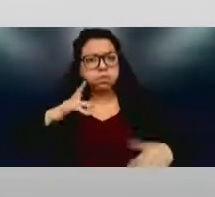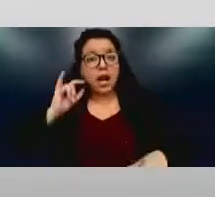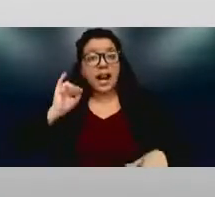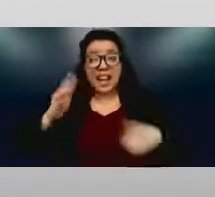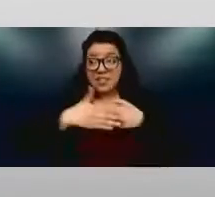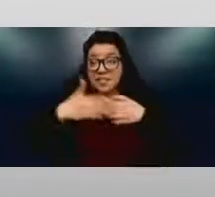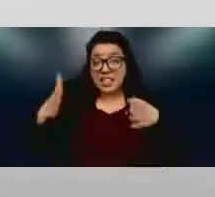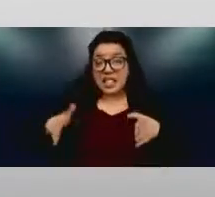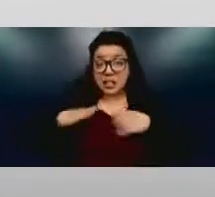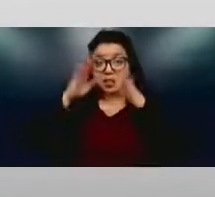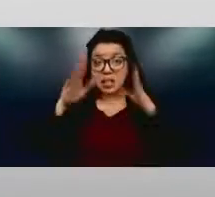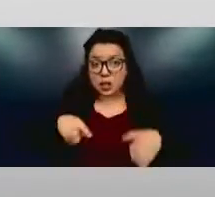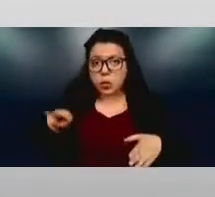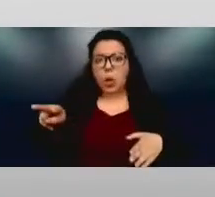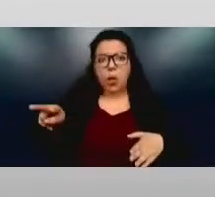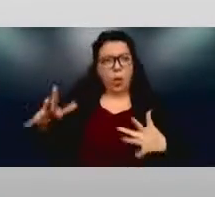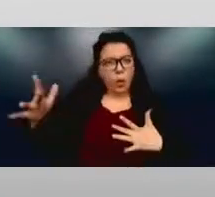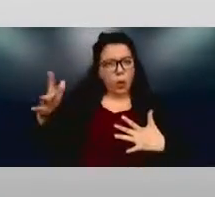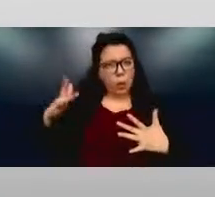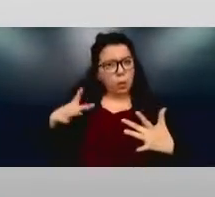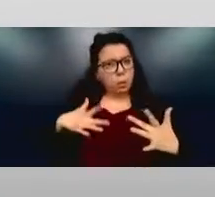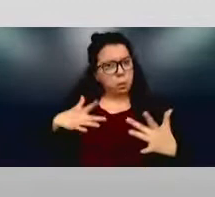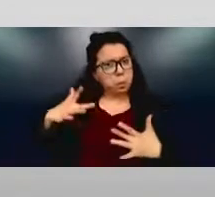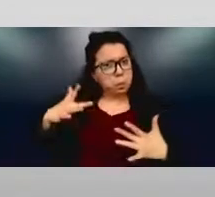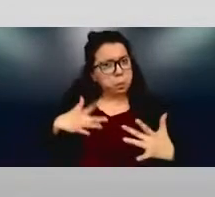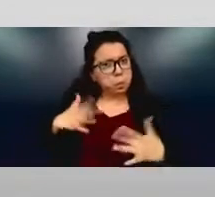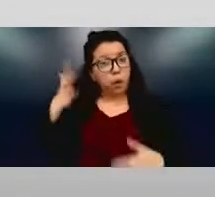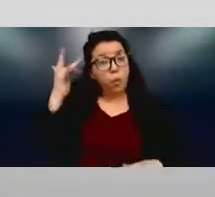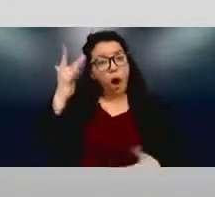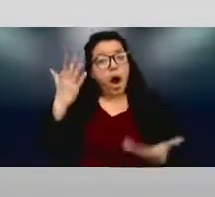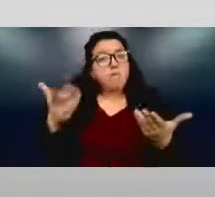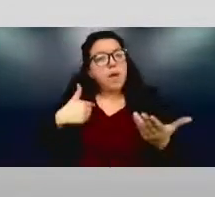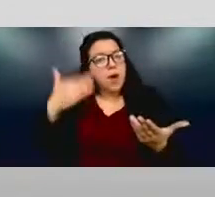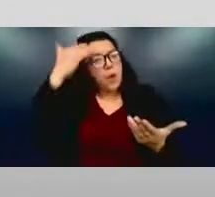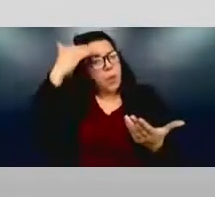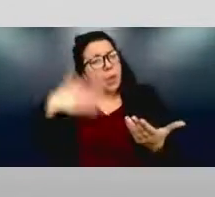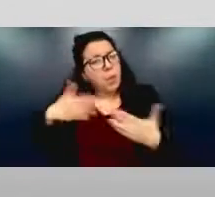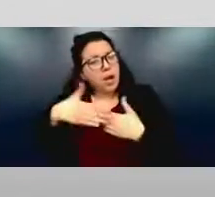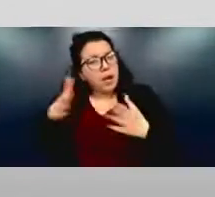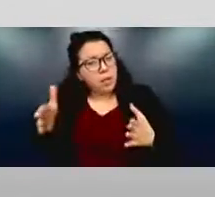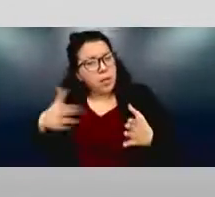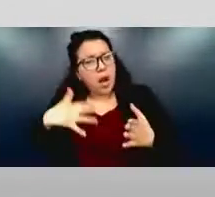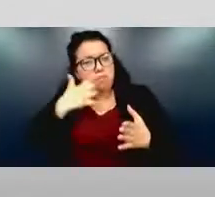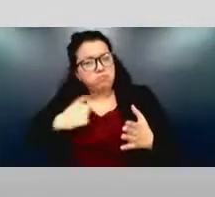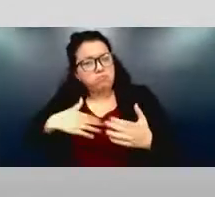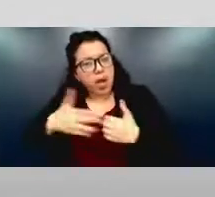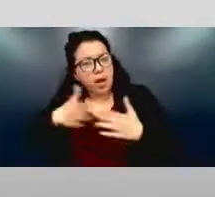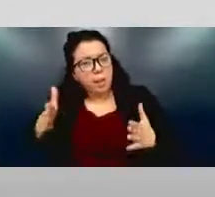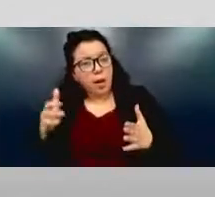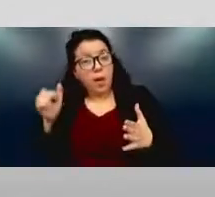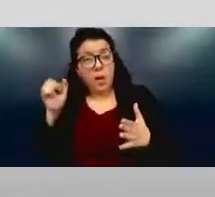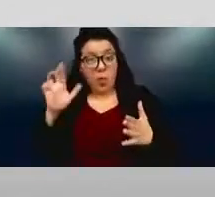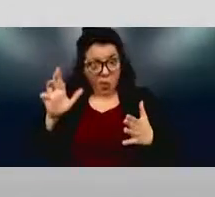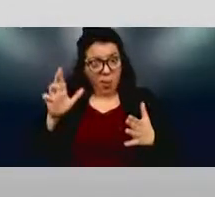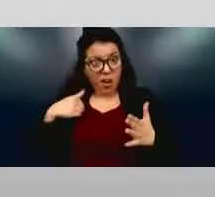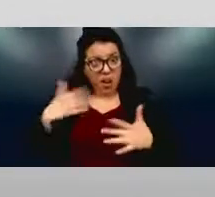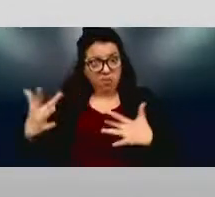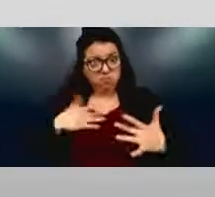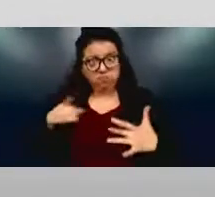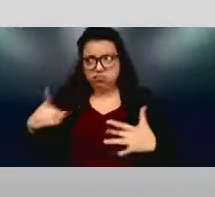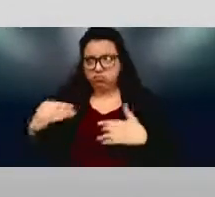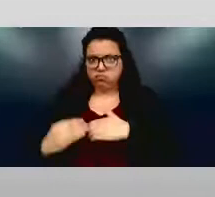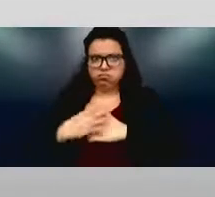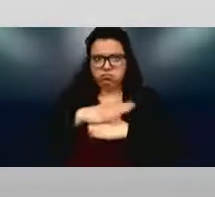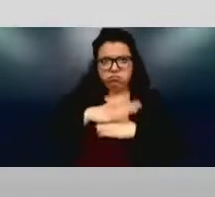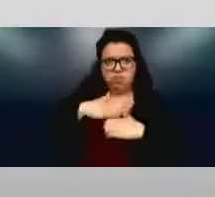you might care if their house is on fire because you, may know your neighbor, you care about your neighbor, or it may be that you worry that their house will then